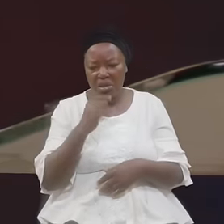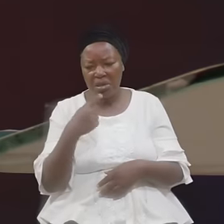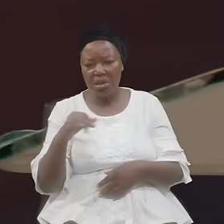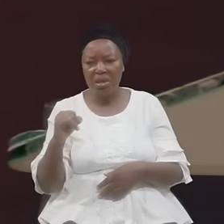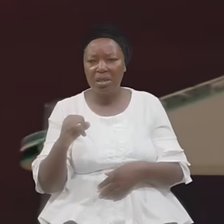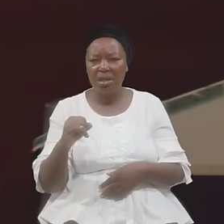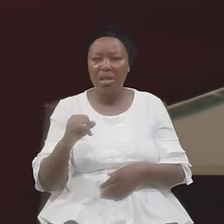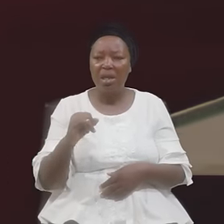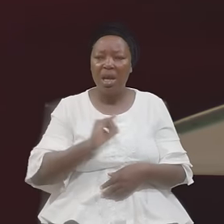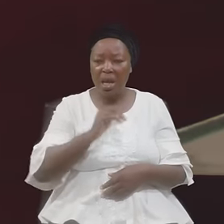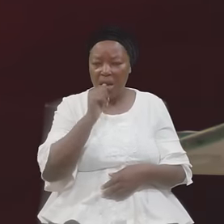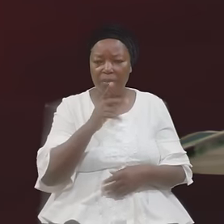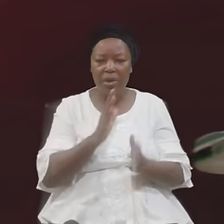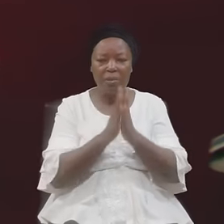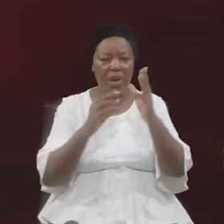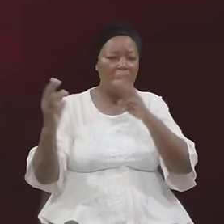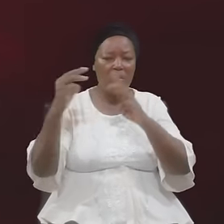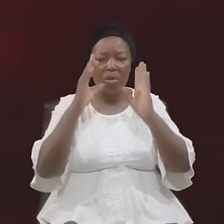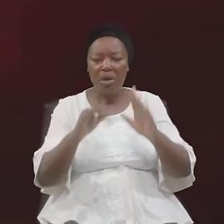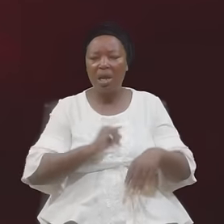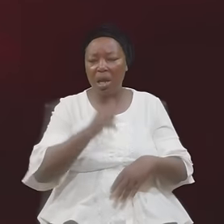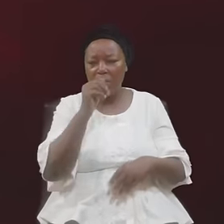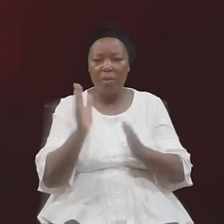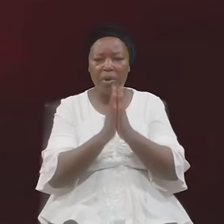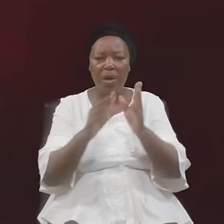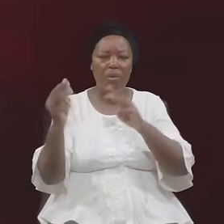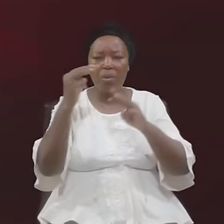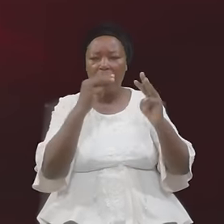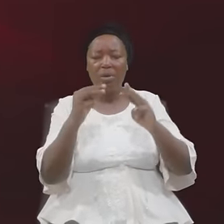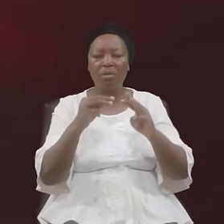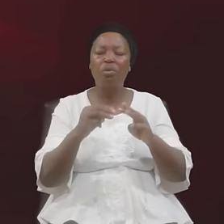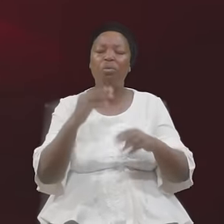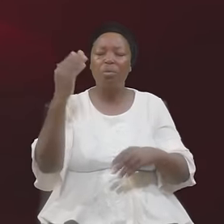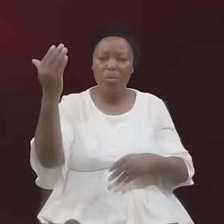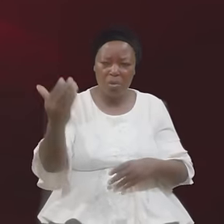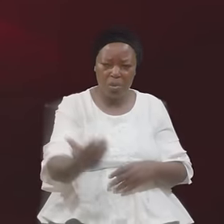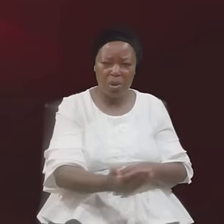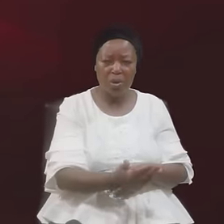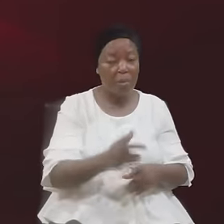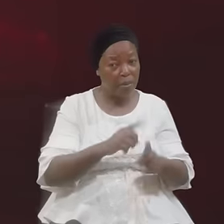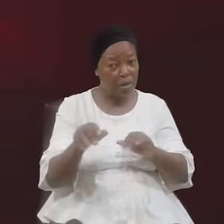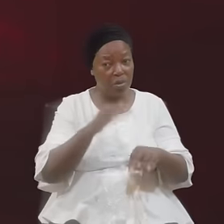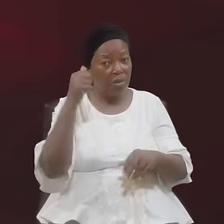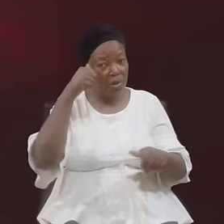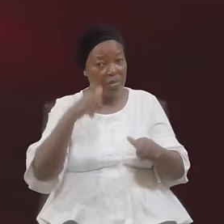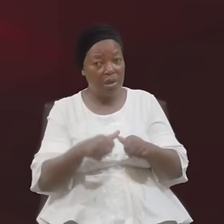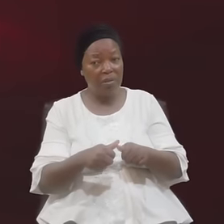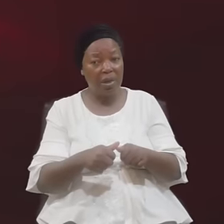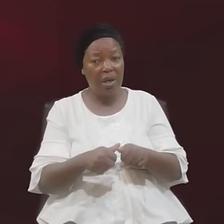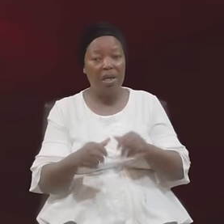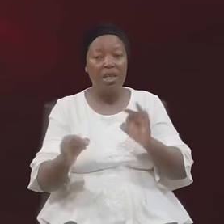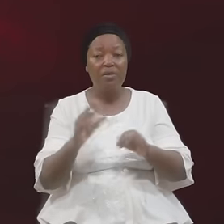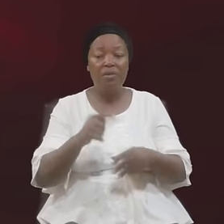I'm a Prayer Warrior I'm a Prayer Warrior Welcome But Do You Remember If You